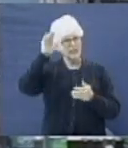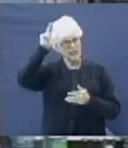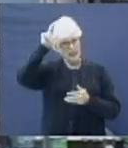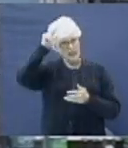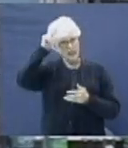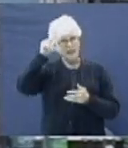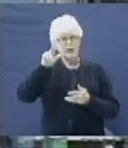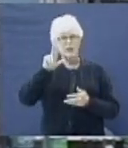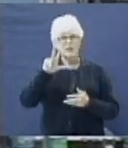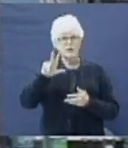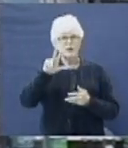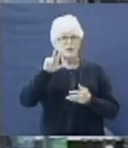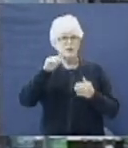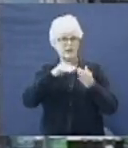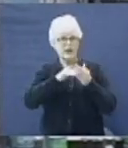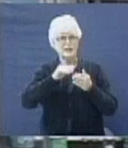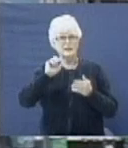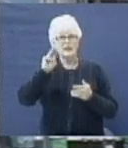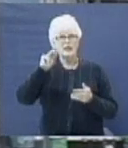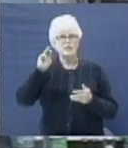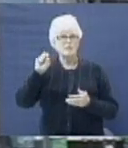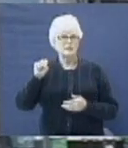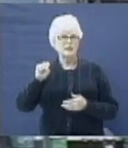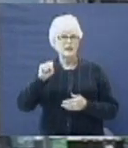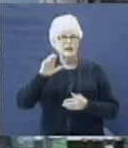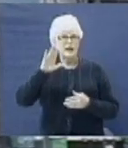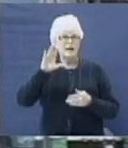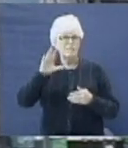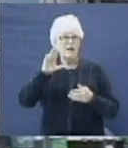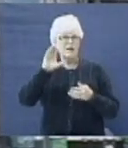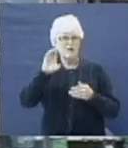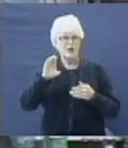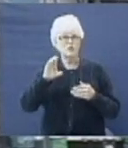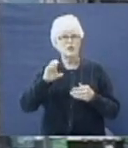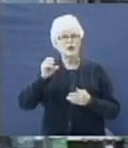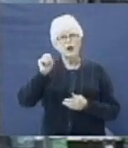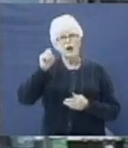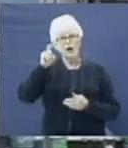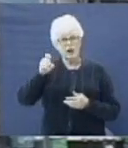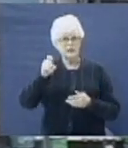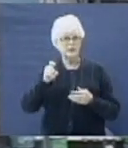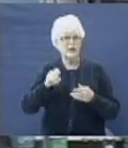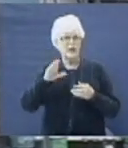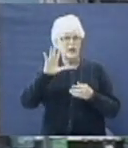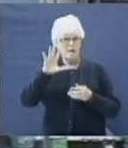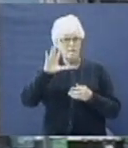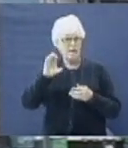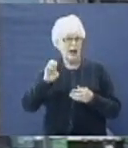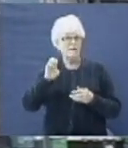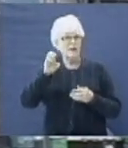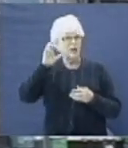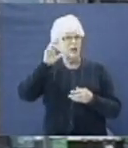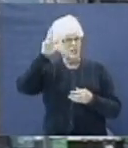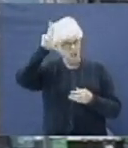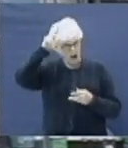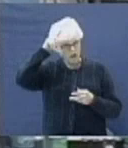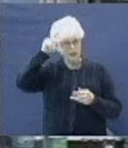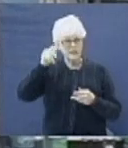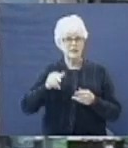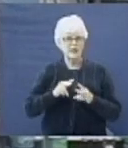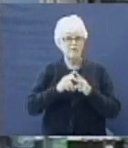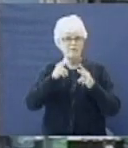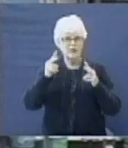,000 camels and 500 yoke of oxen and 500 sheasses and a very